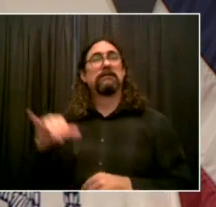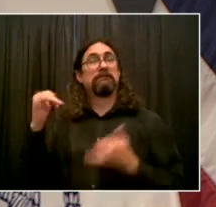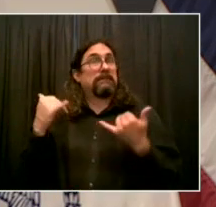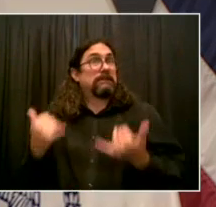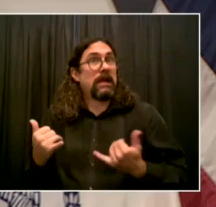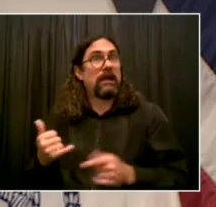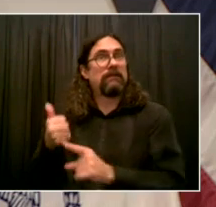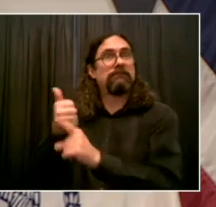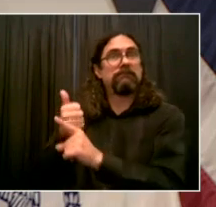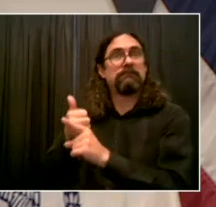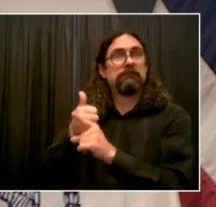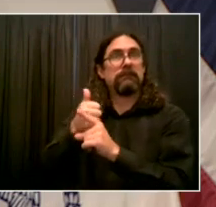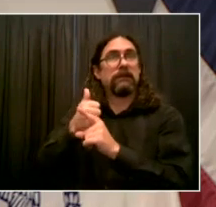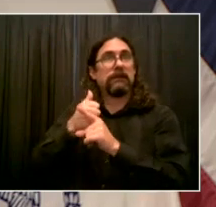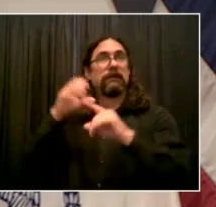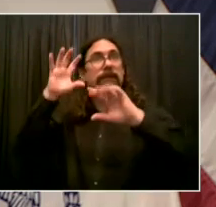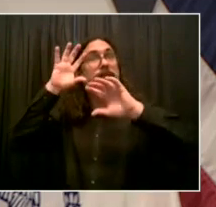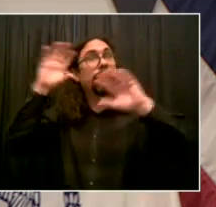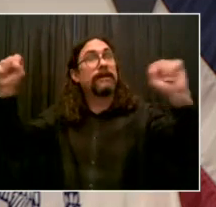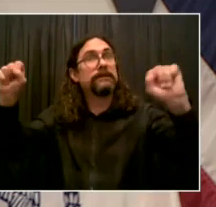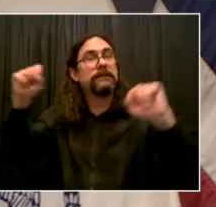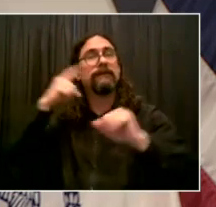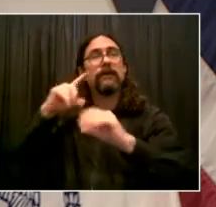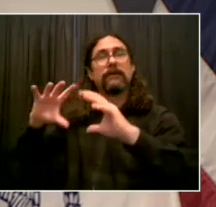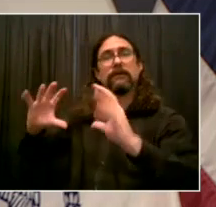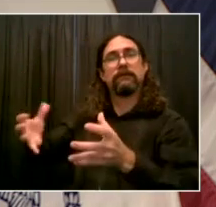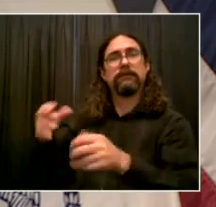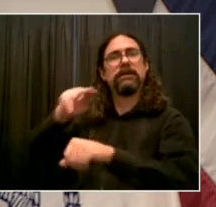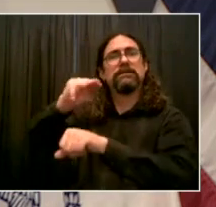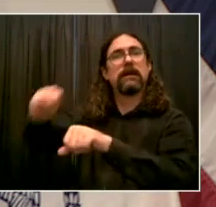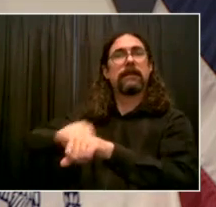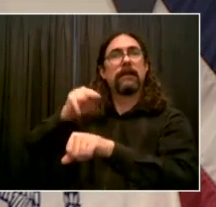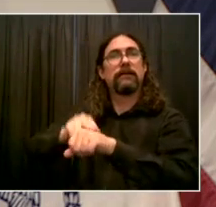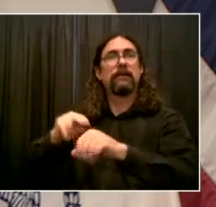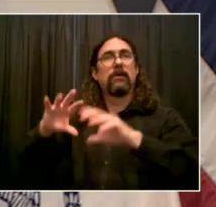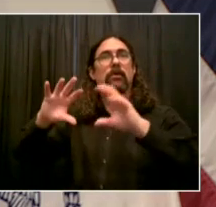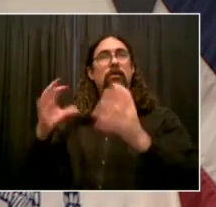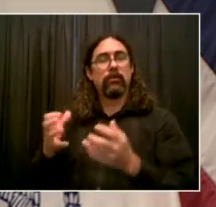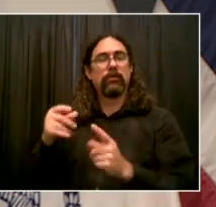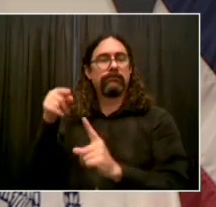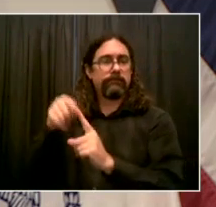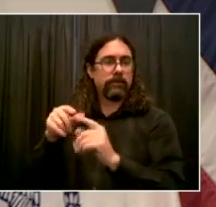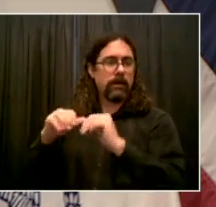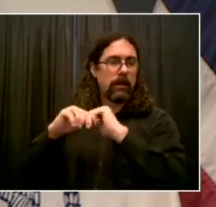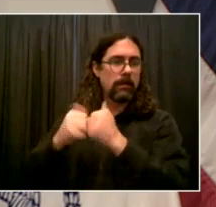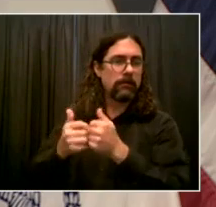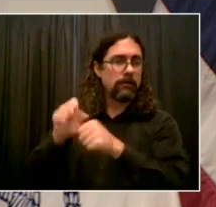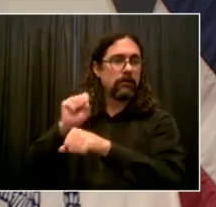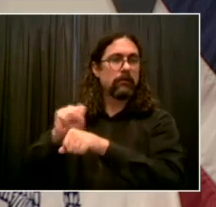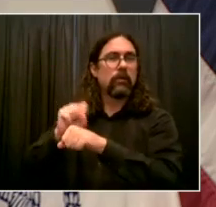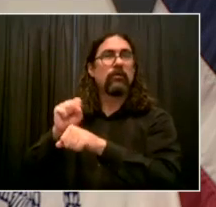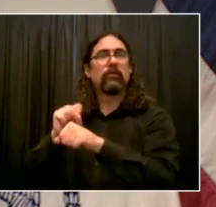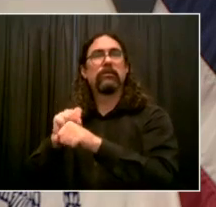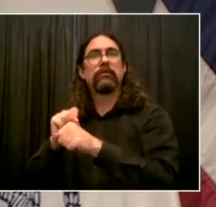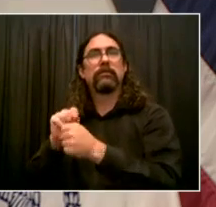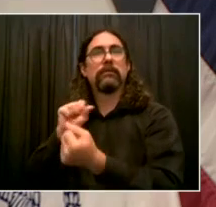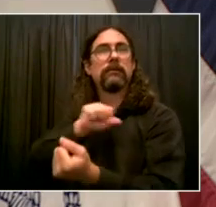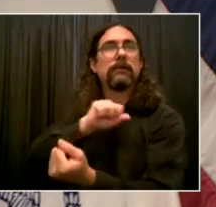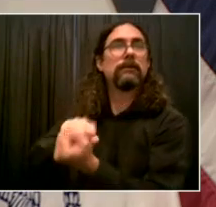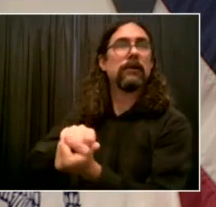on how we work together to address these challenges. My pleasure introduced Dr. Claire Pomeroy.